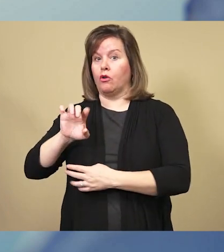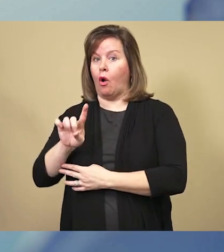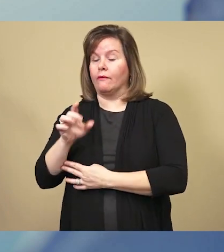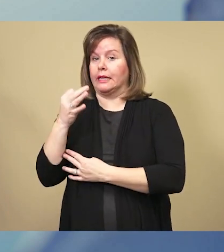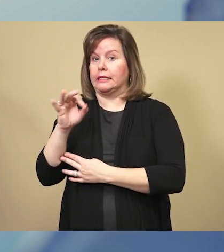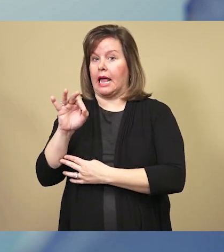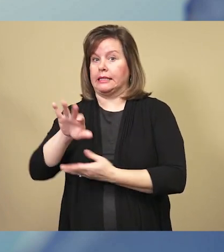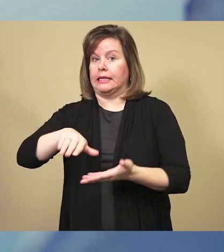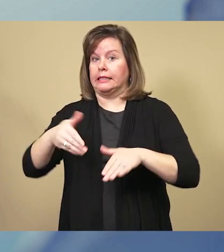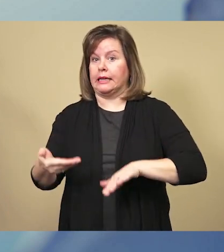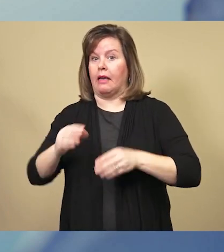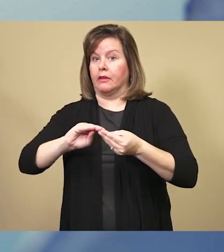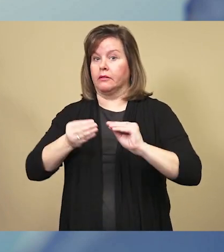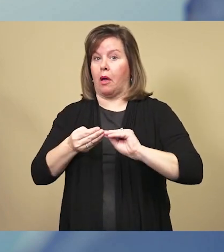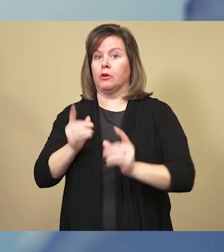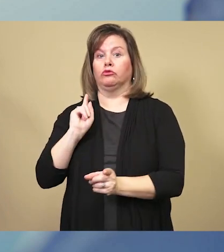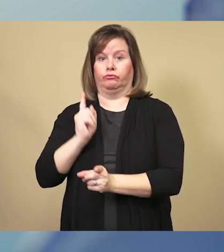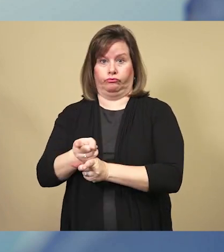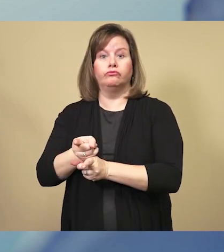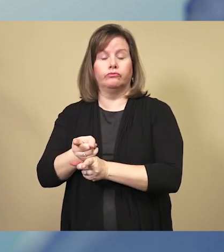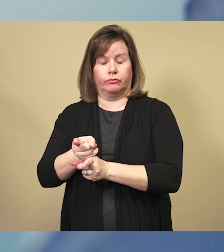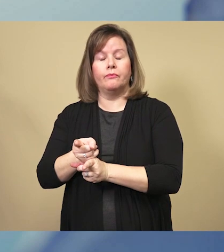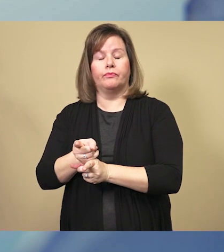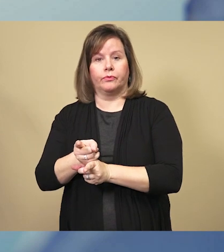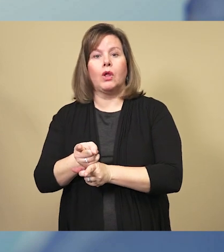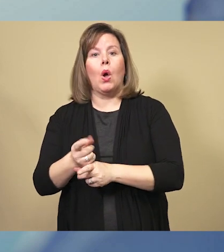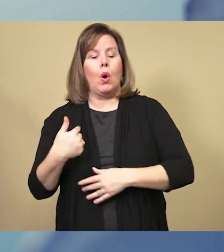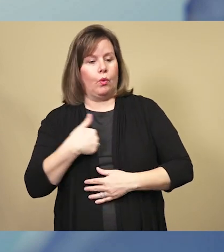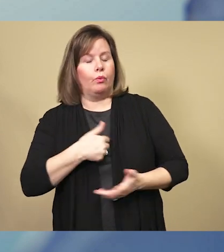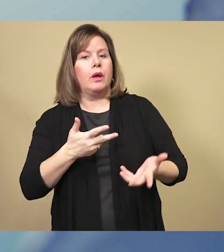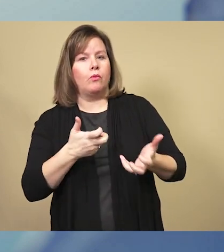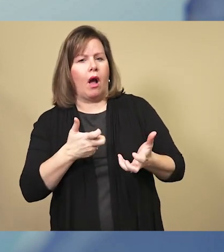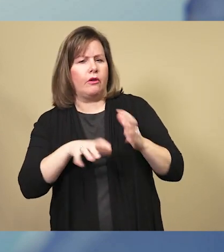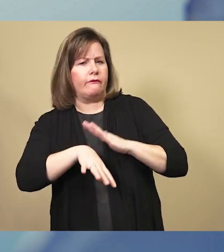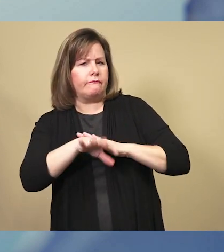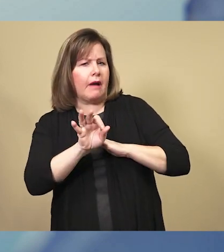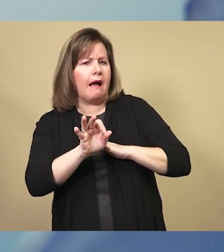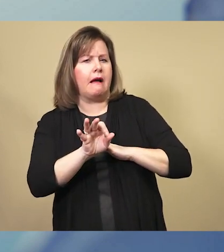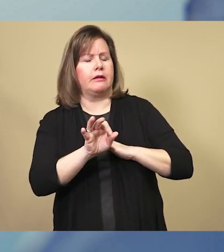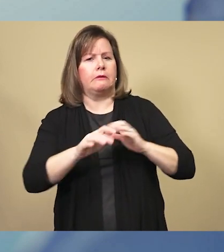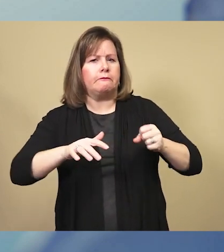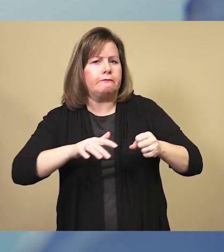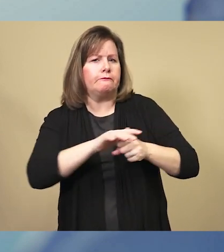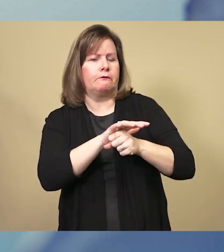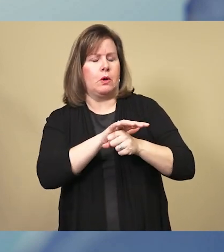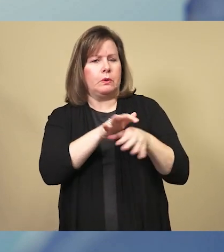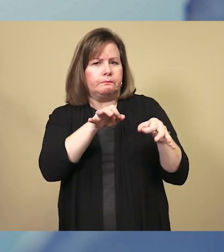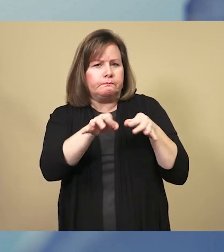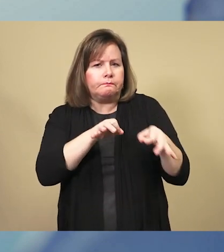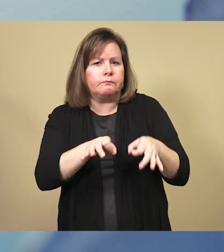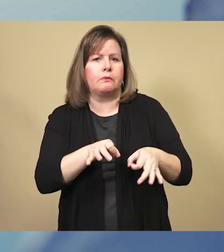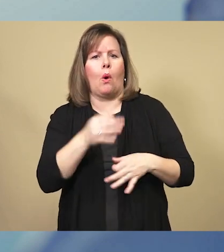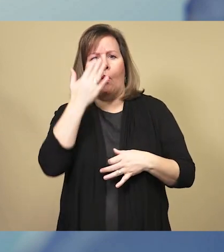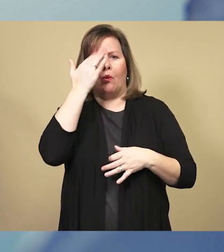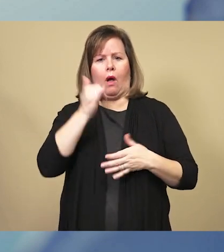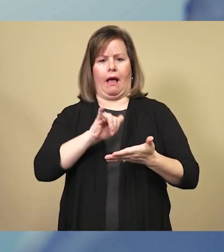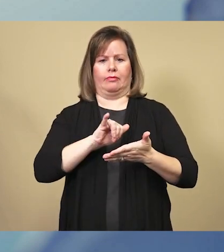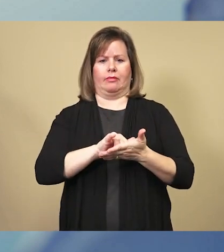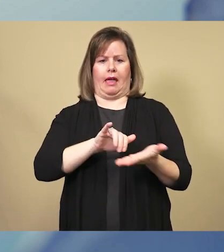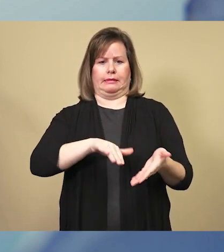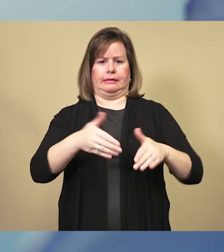overstated. It'll be interesting to find out what the full explanation of that death toll is and why we're seeing such a